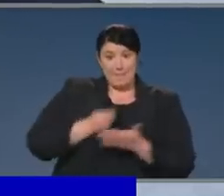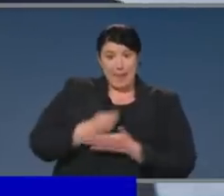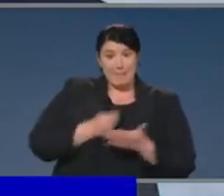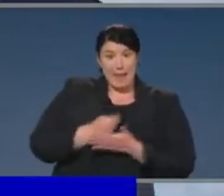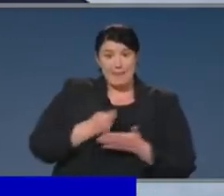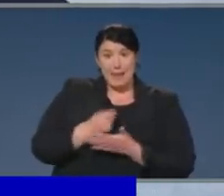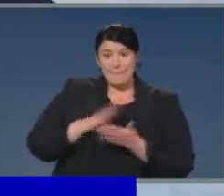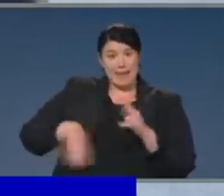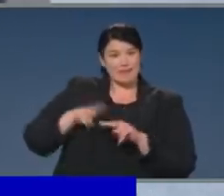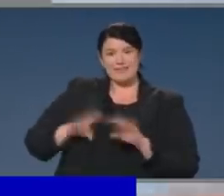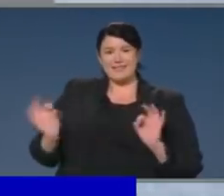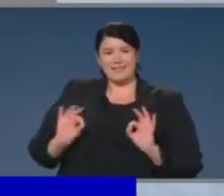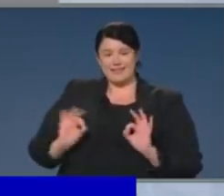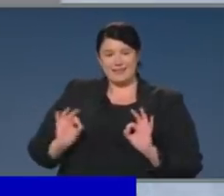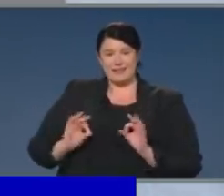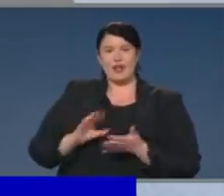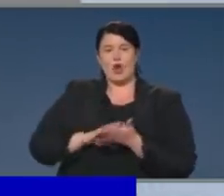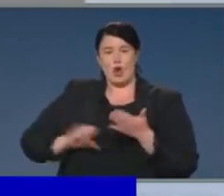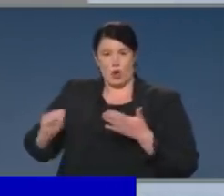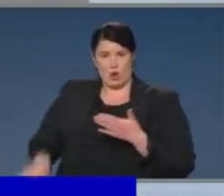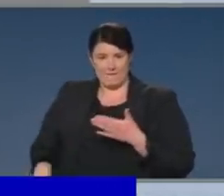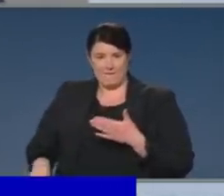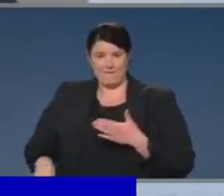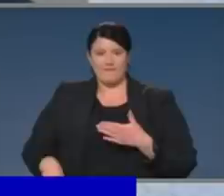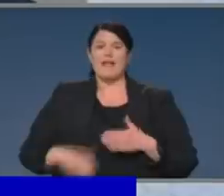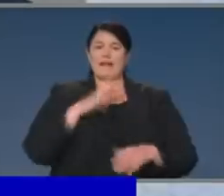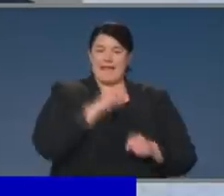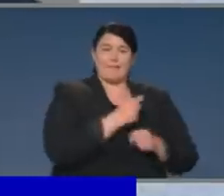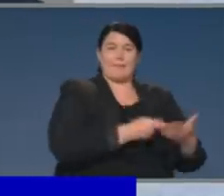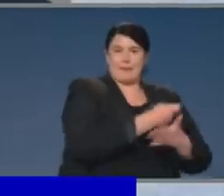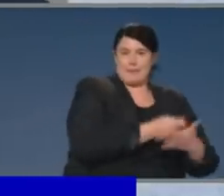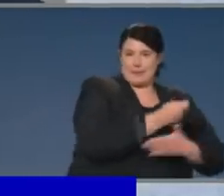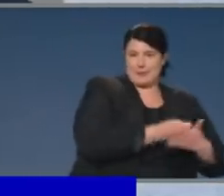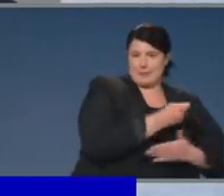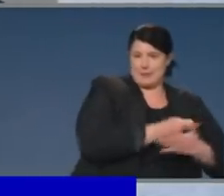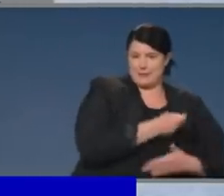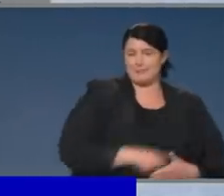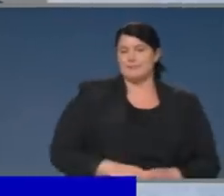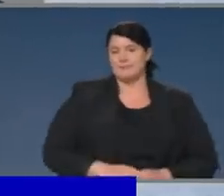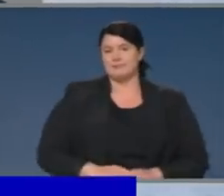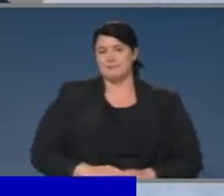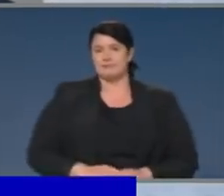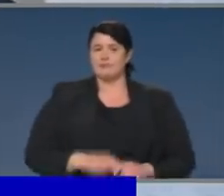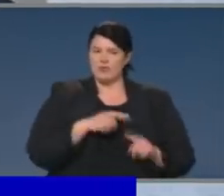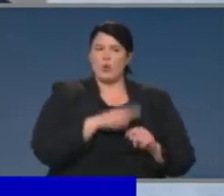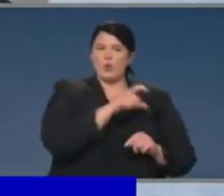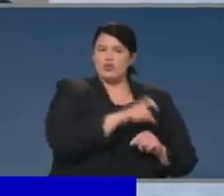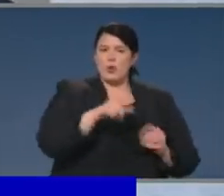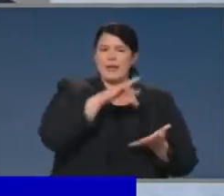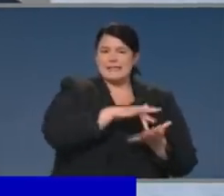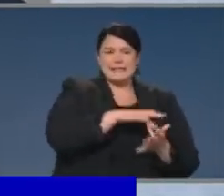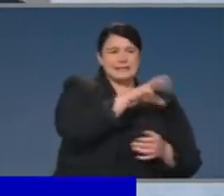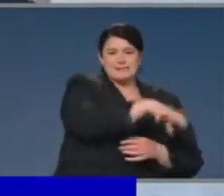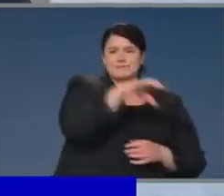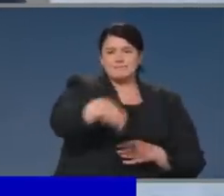and subsidy arrangements that had been in place and moved to that different model for a period of time to give a certainty of income to those facilities to enable them to